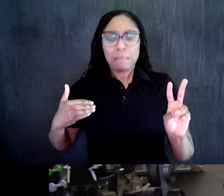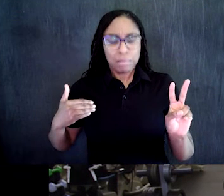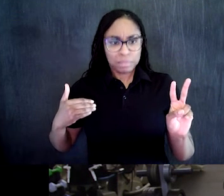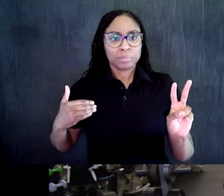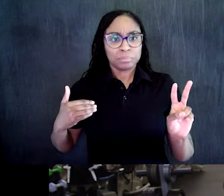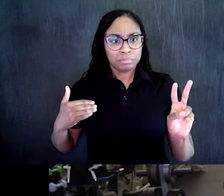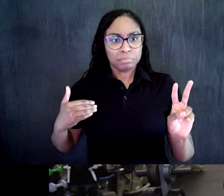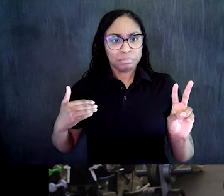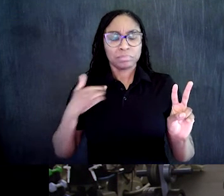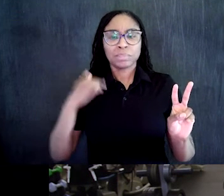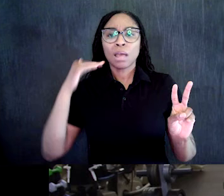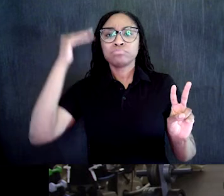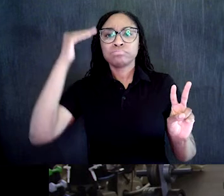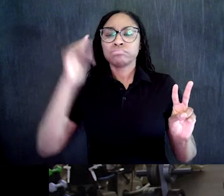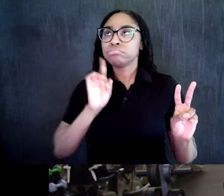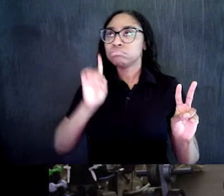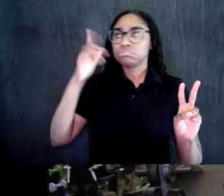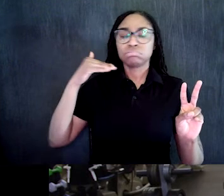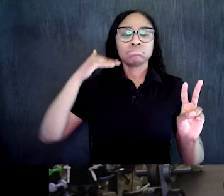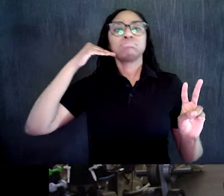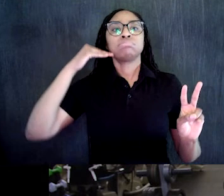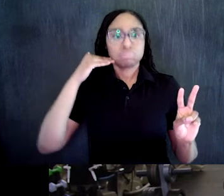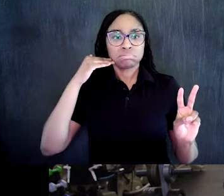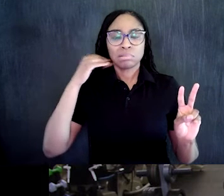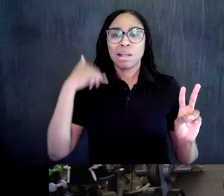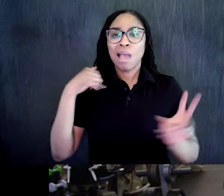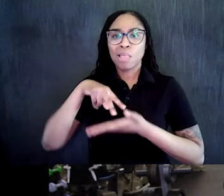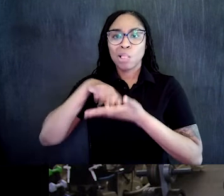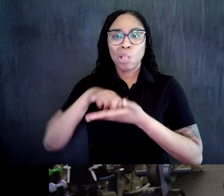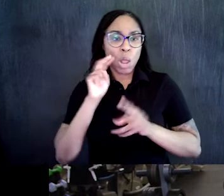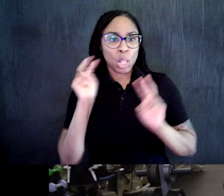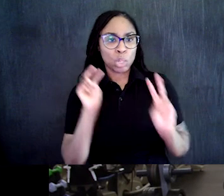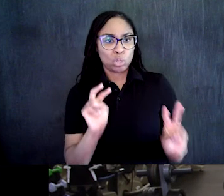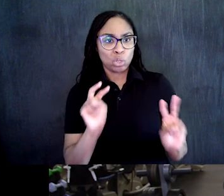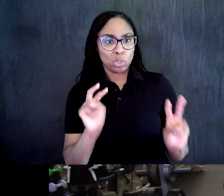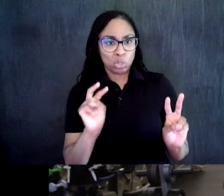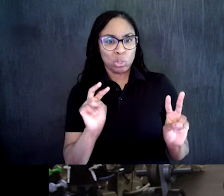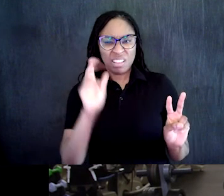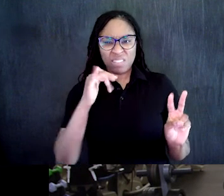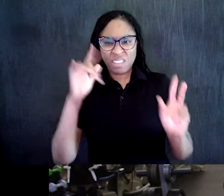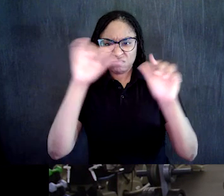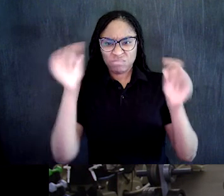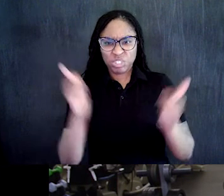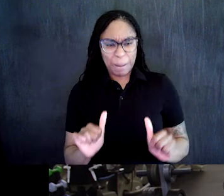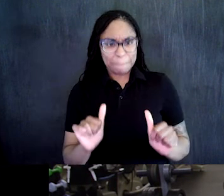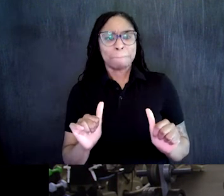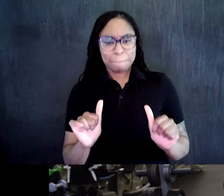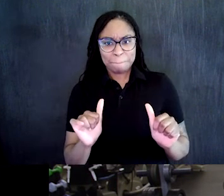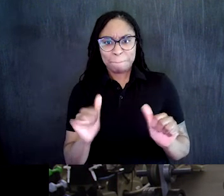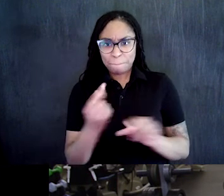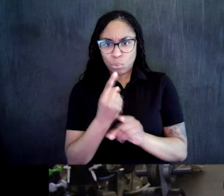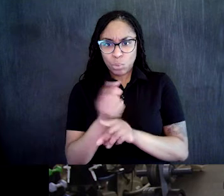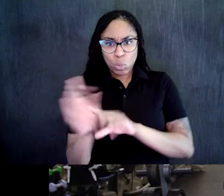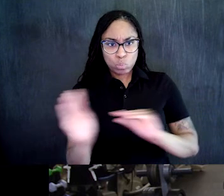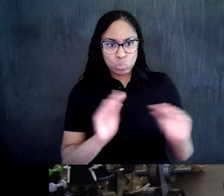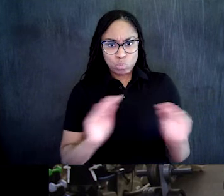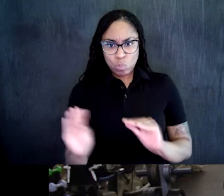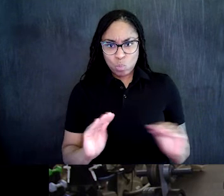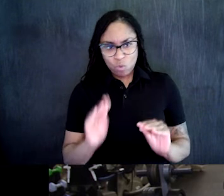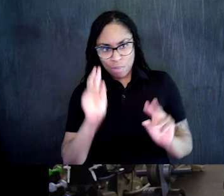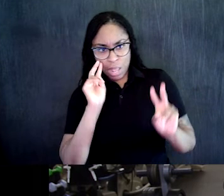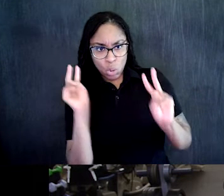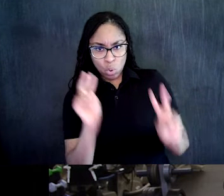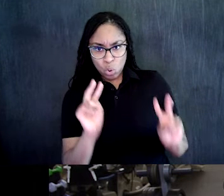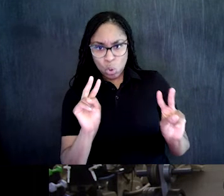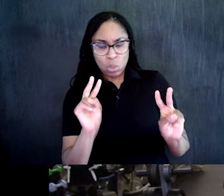For most of the exercises today, we're just going use body weight and we're going to be standing. But if you have some weights, if you have something that you can add to load